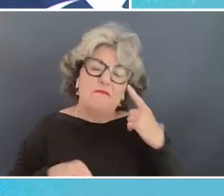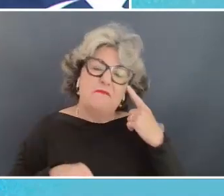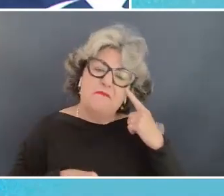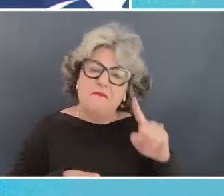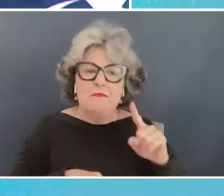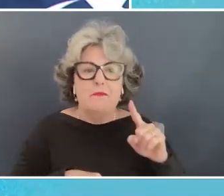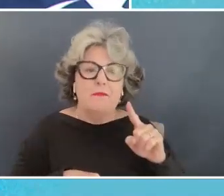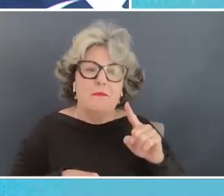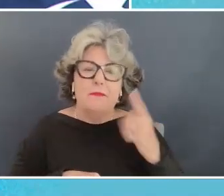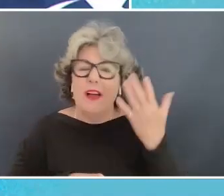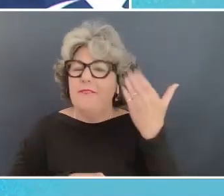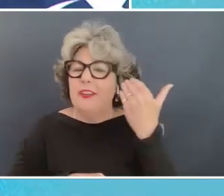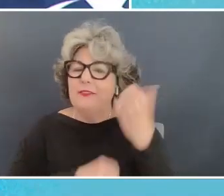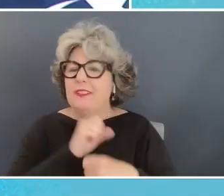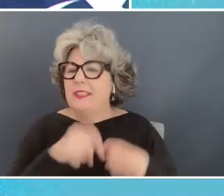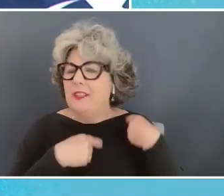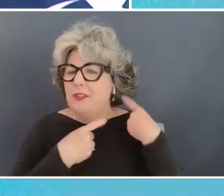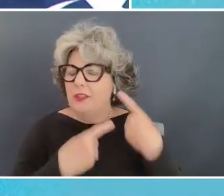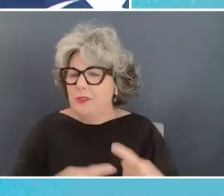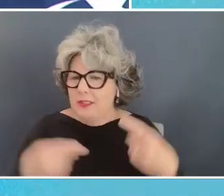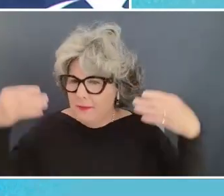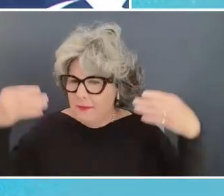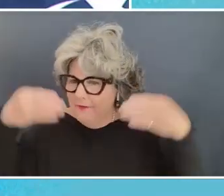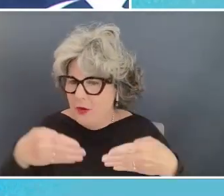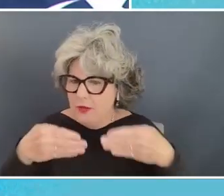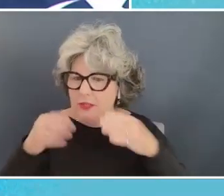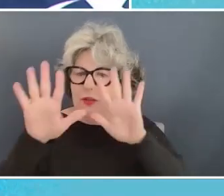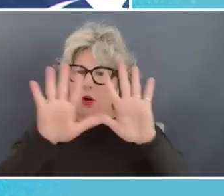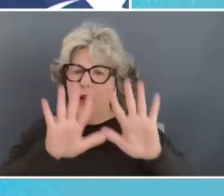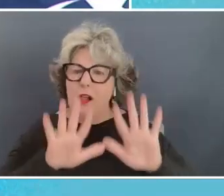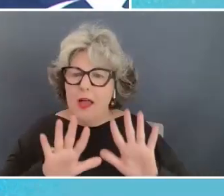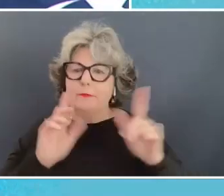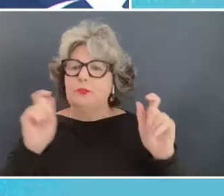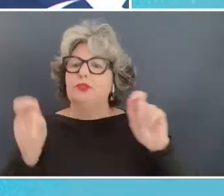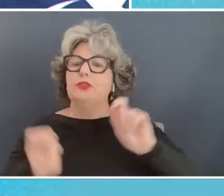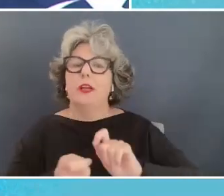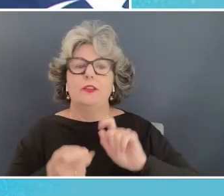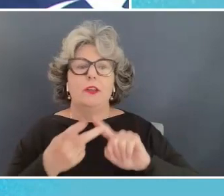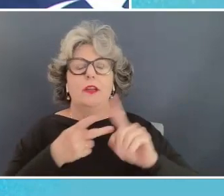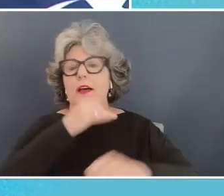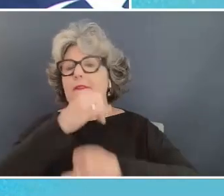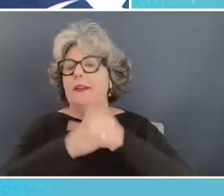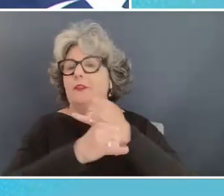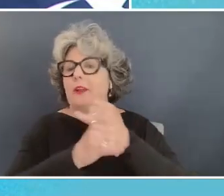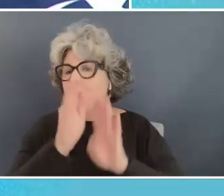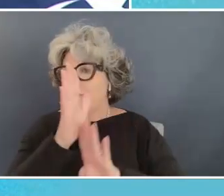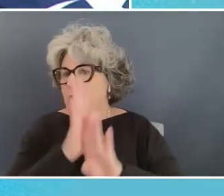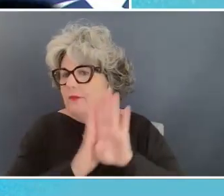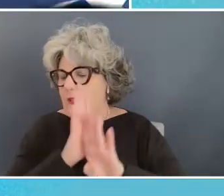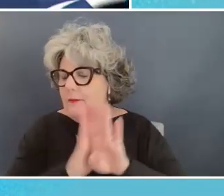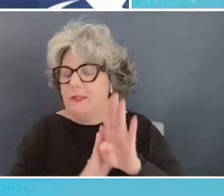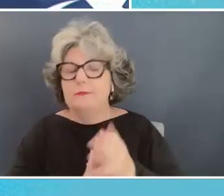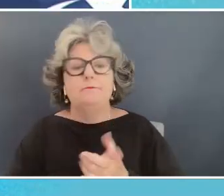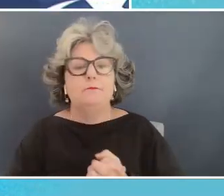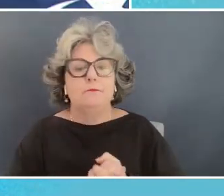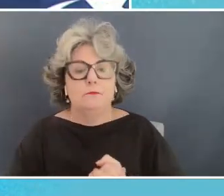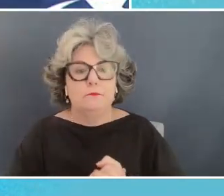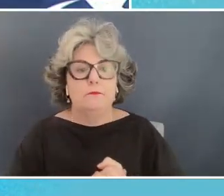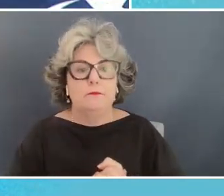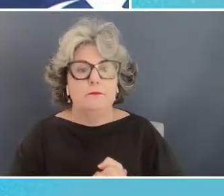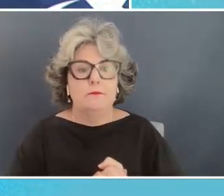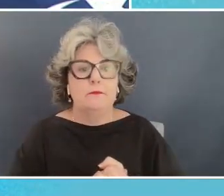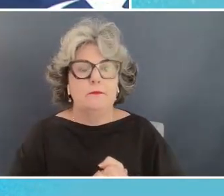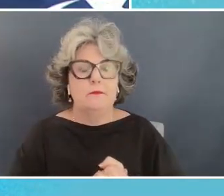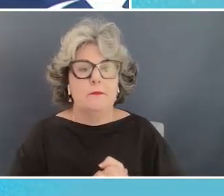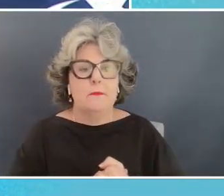years um in the broad context of of international development um and let me say a few things but